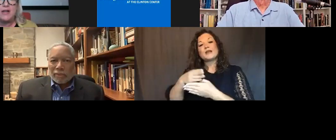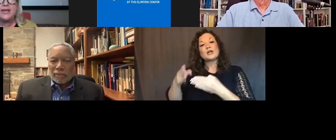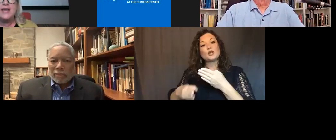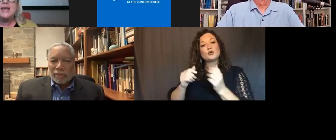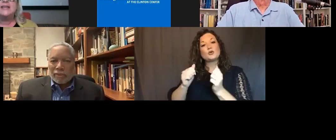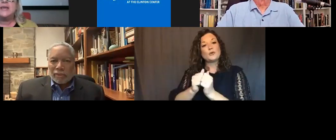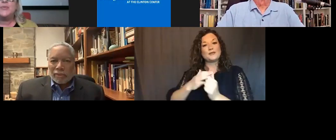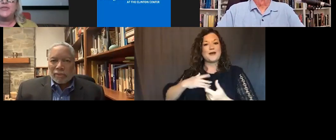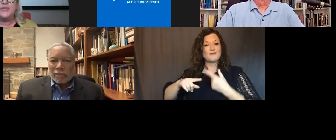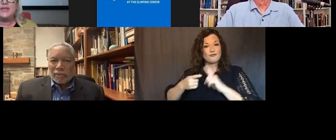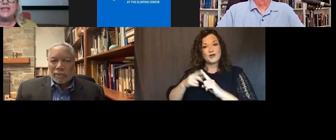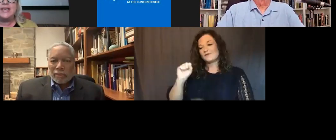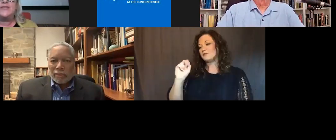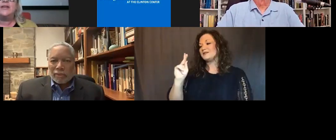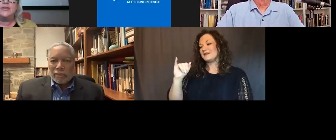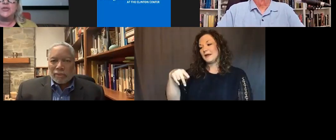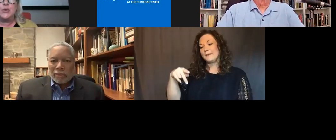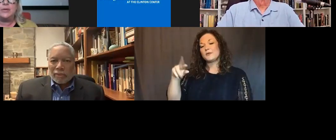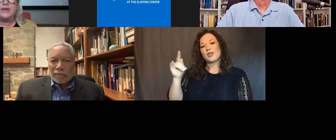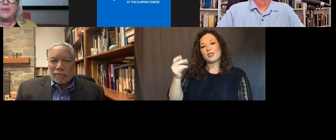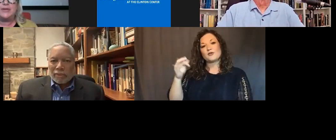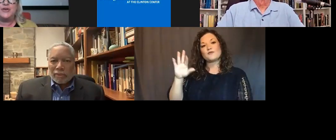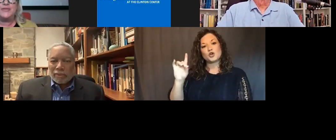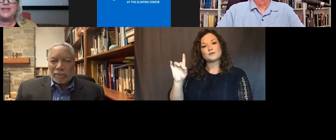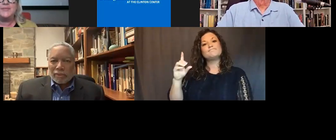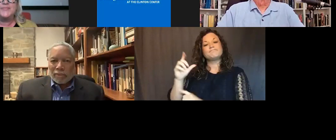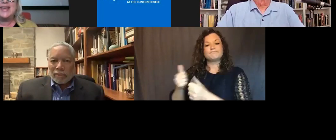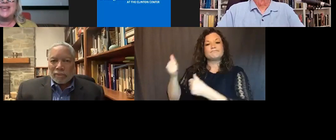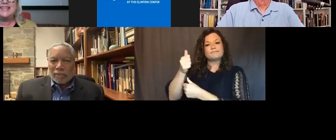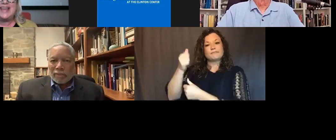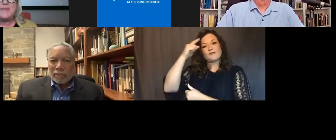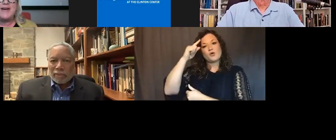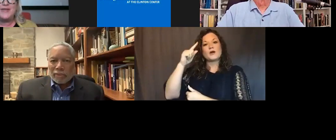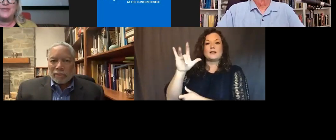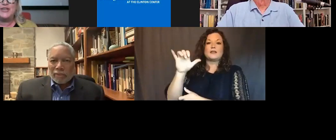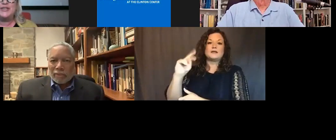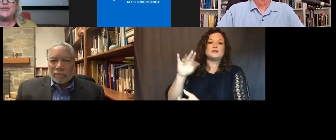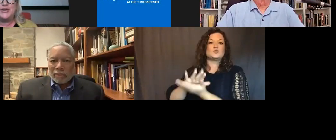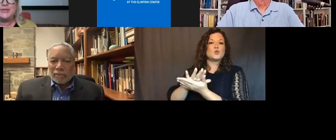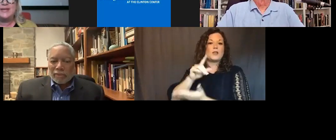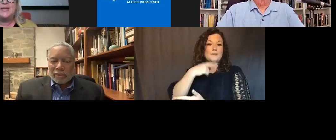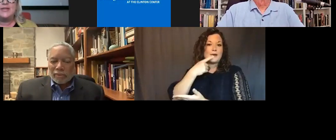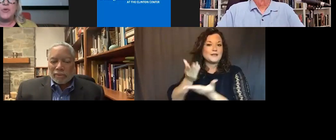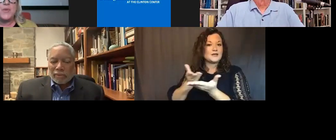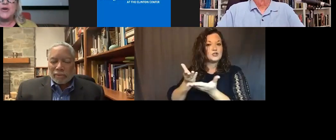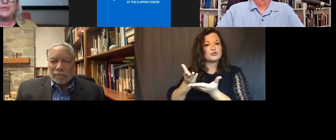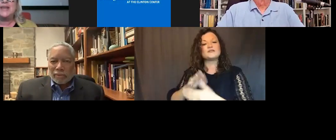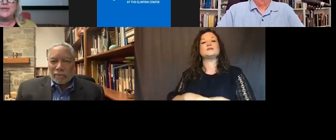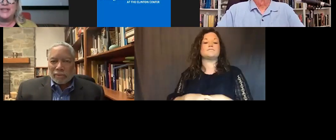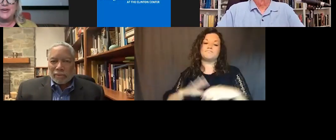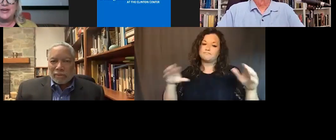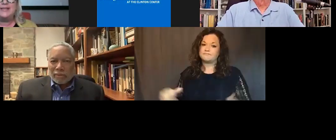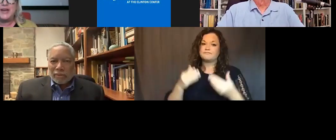and colleague, Skip Rutherford, the Dean of the Clinton School of Public Service. It is now my honor to introduce the remarkable